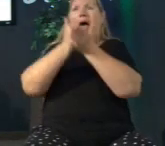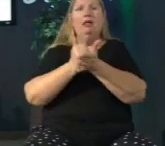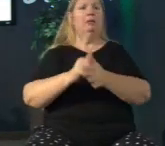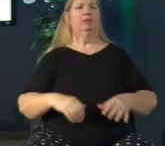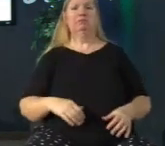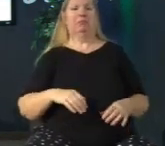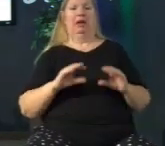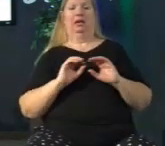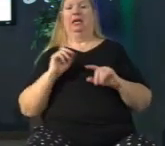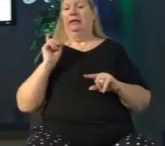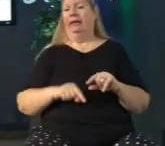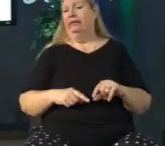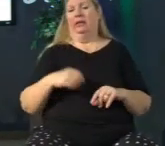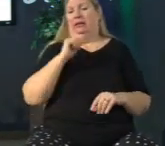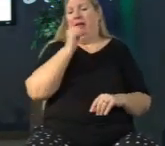feel it